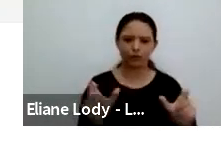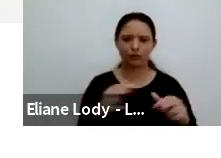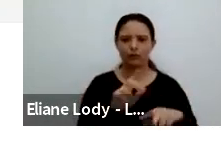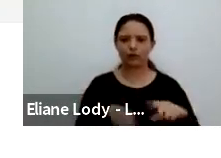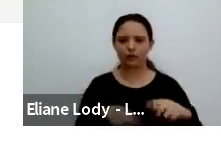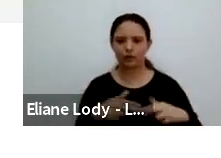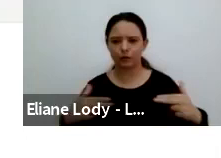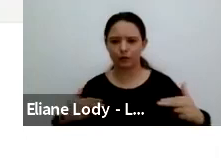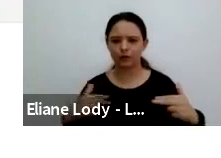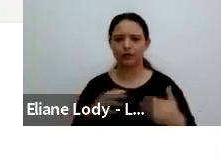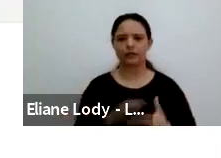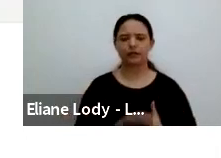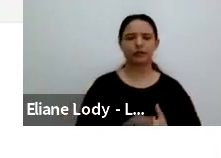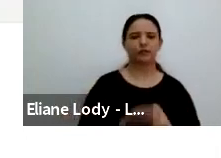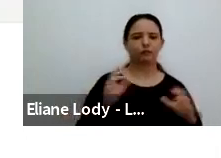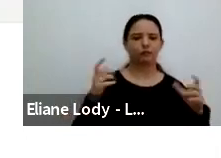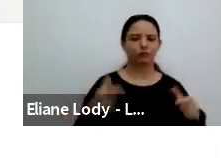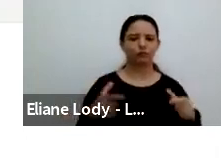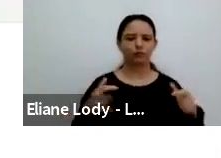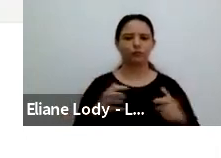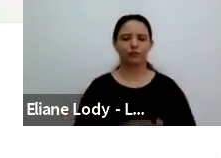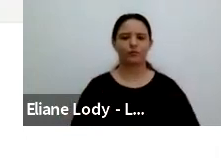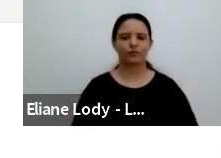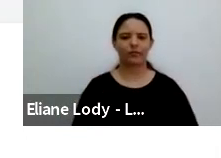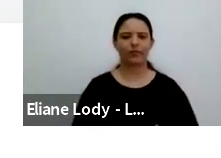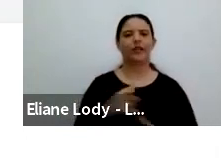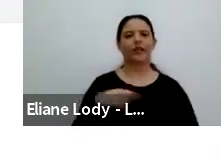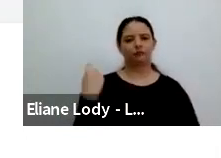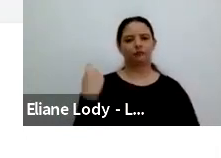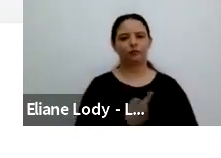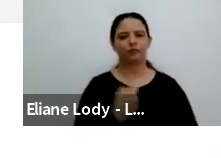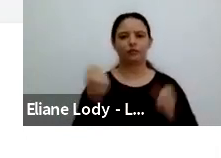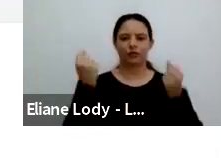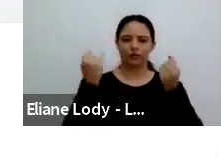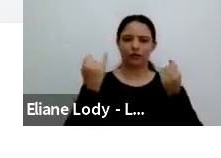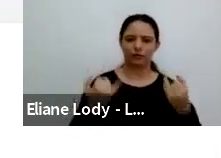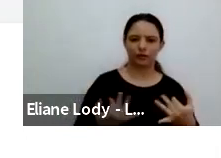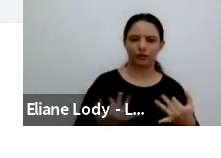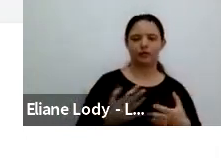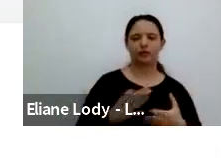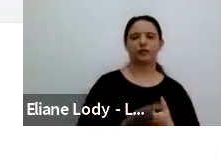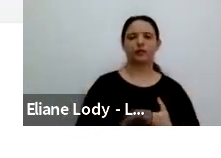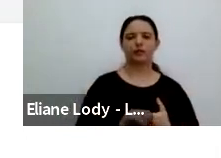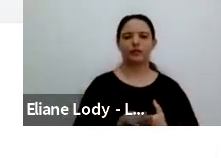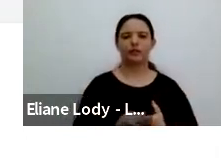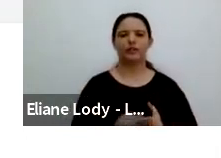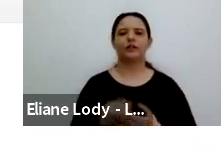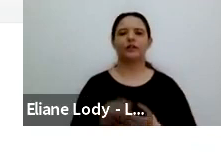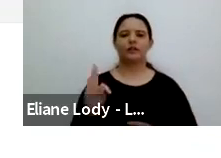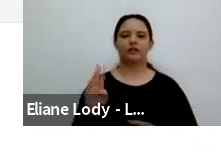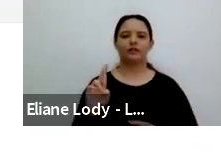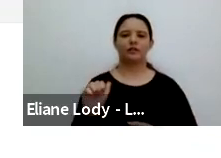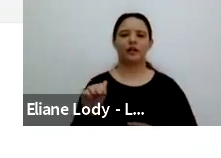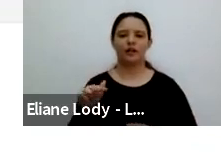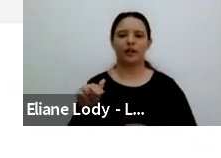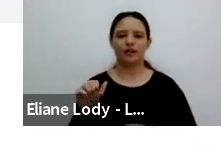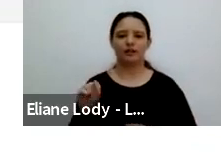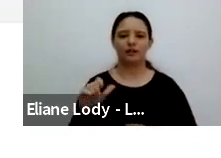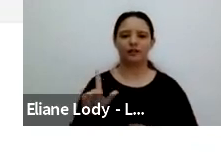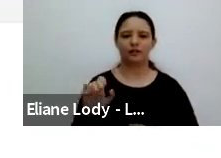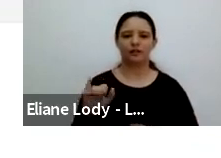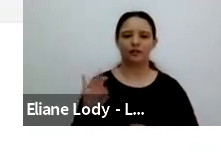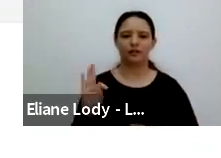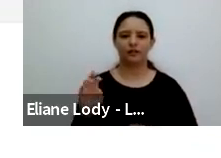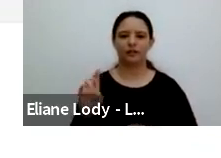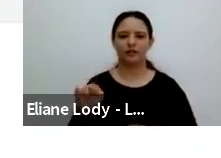We talk in this piece about transliteracies, and this is just kind of a long quote about transliteracies. It was in a special issue that